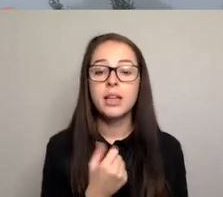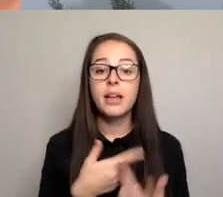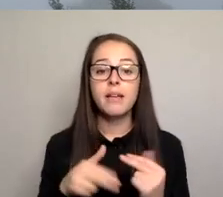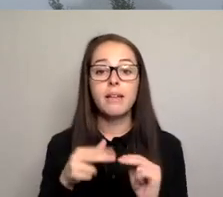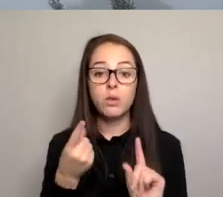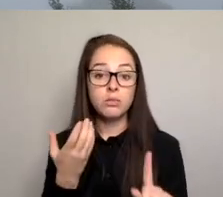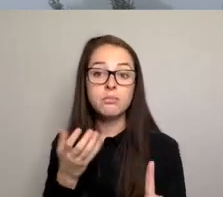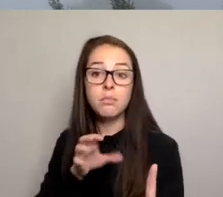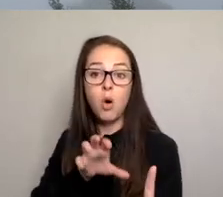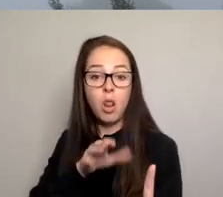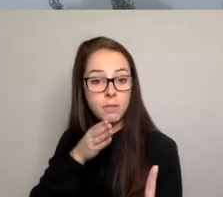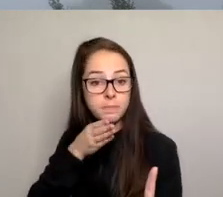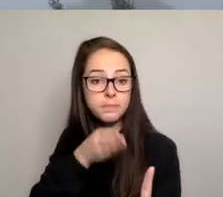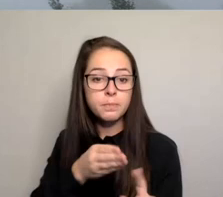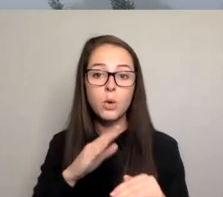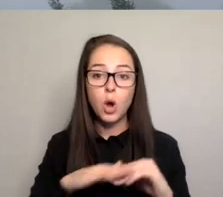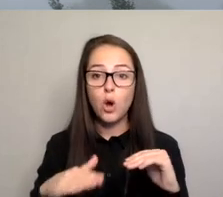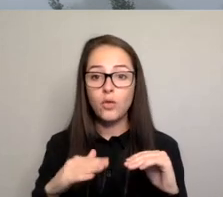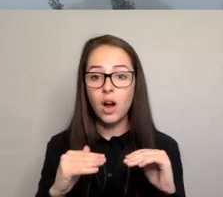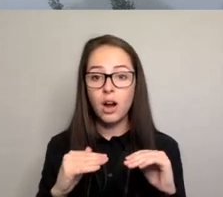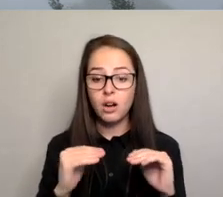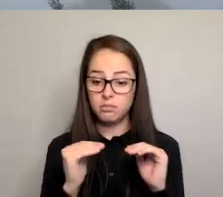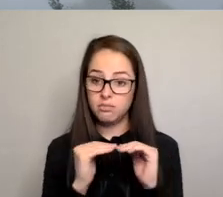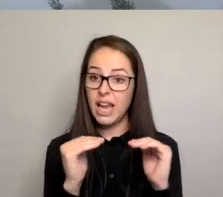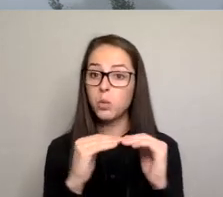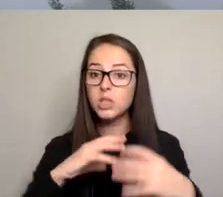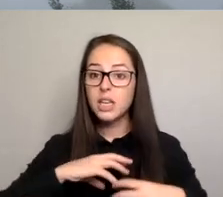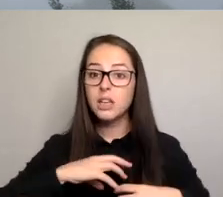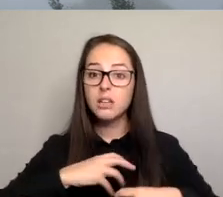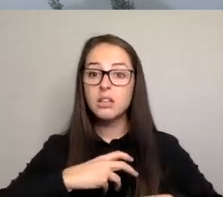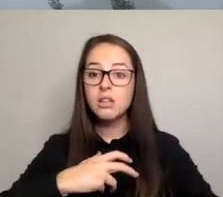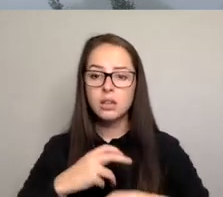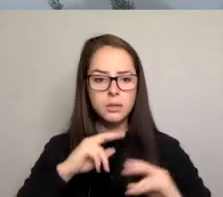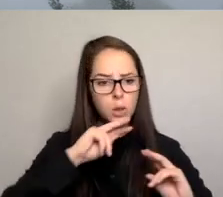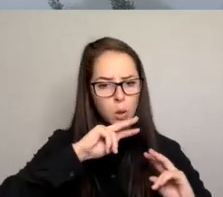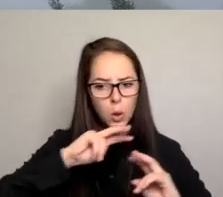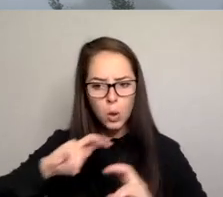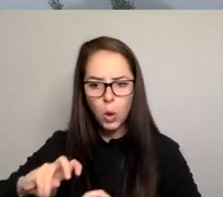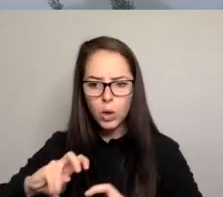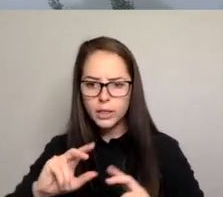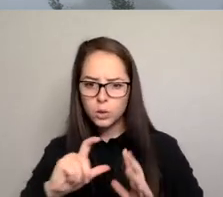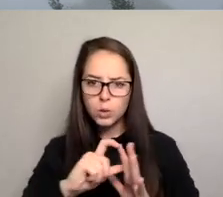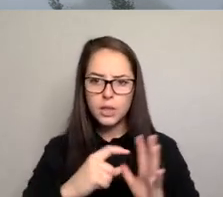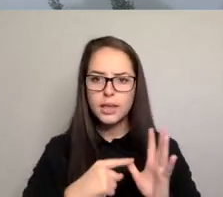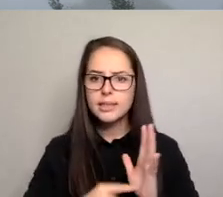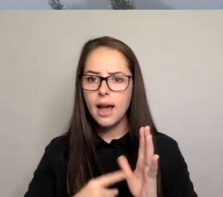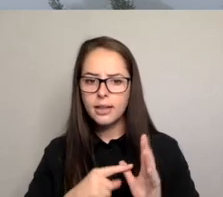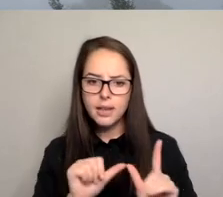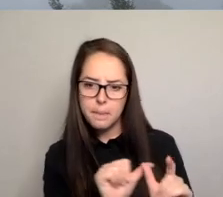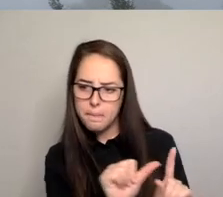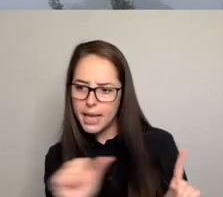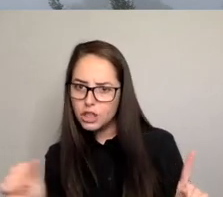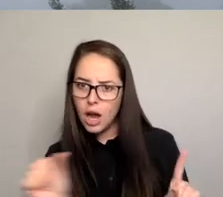gender equity, and you start looking at the data and measuring it, it's an opportunity for change.